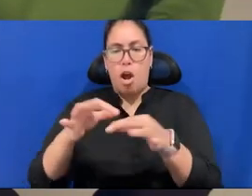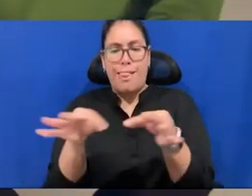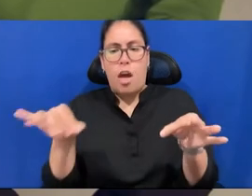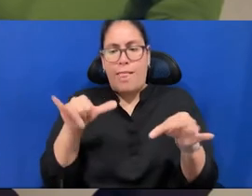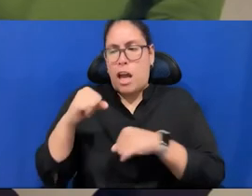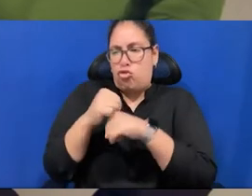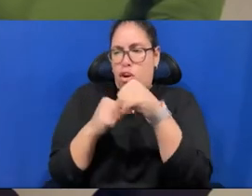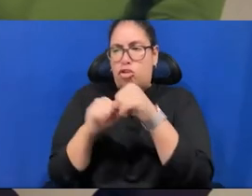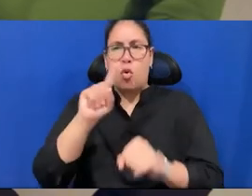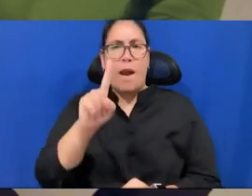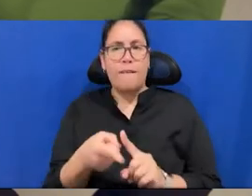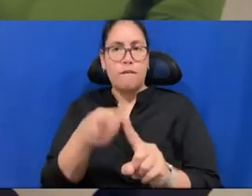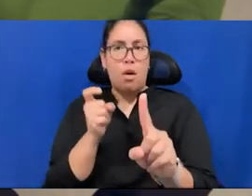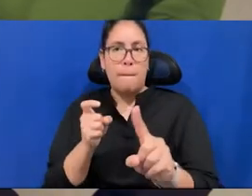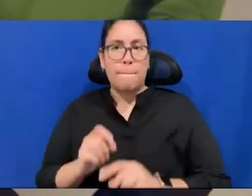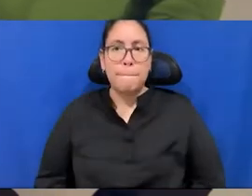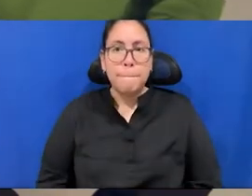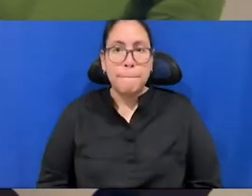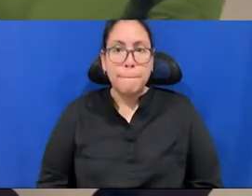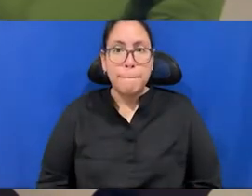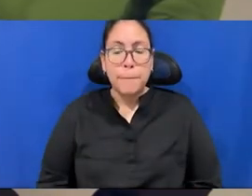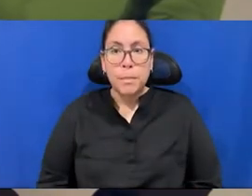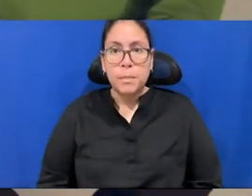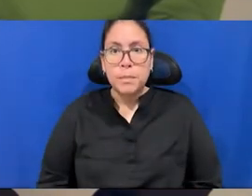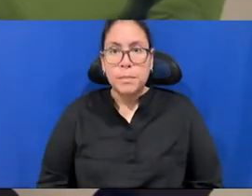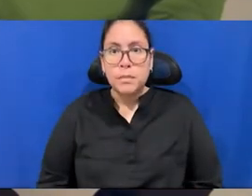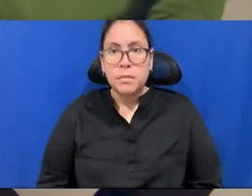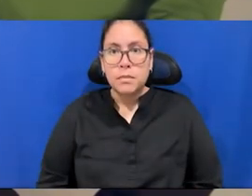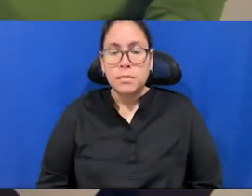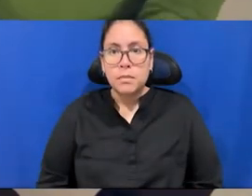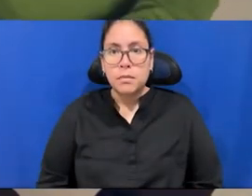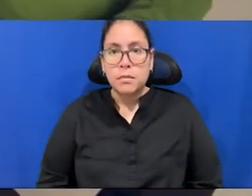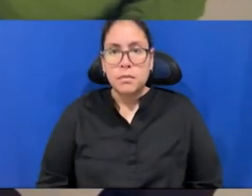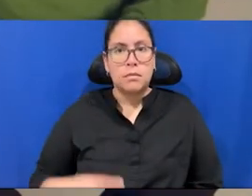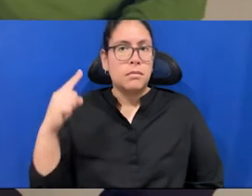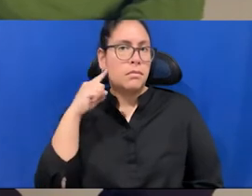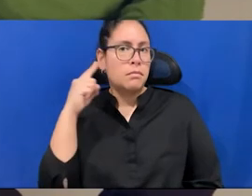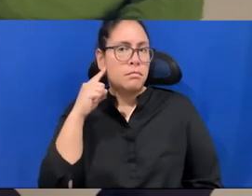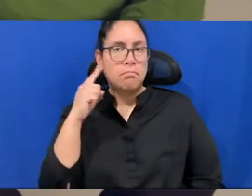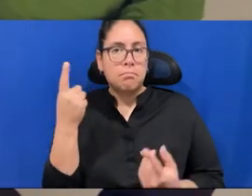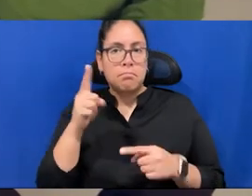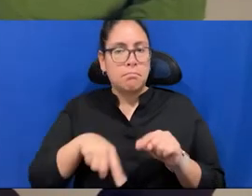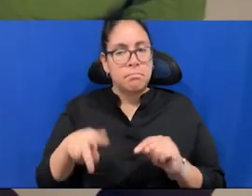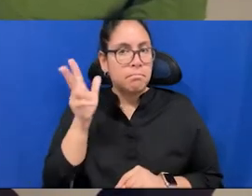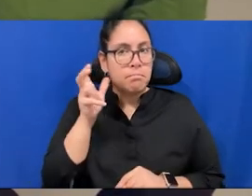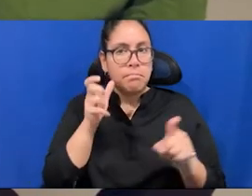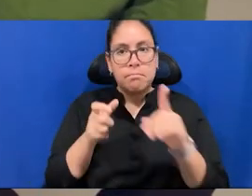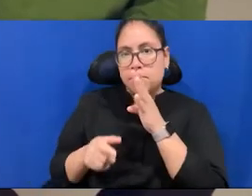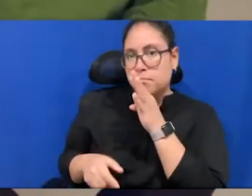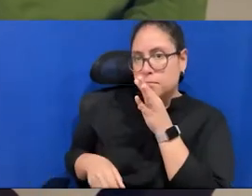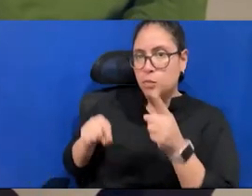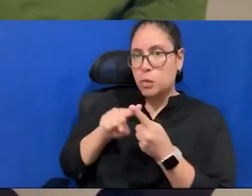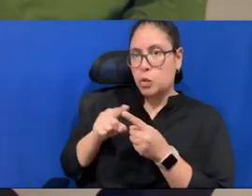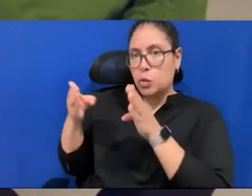The structure of the spider language? I think, talking about the, the playing of the vibrations of the web.